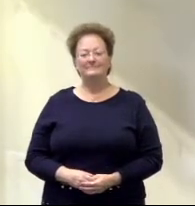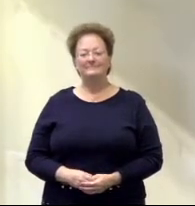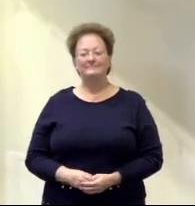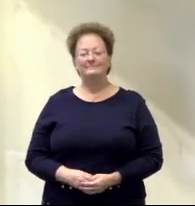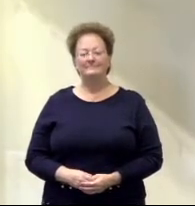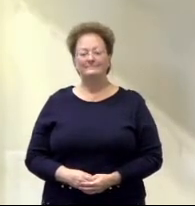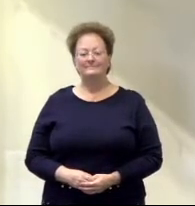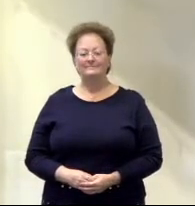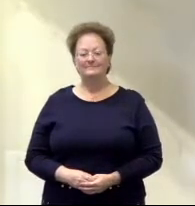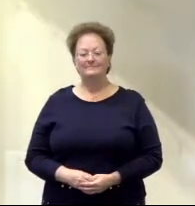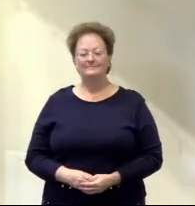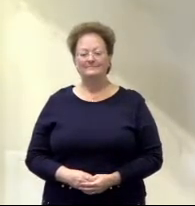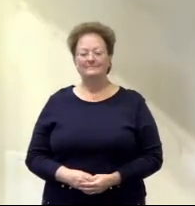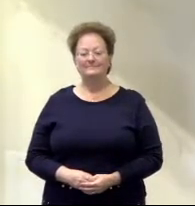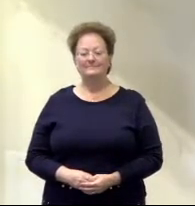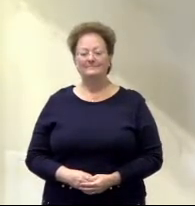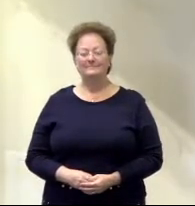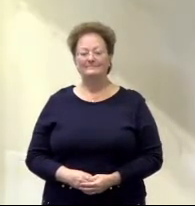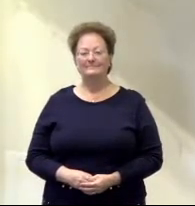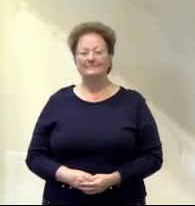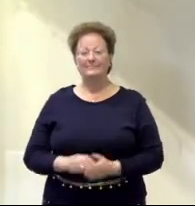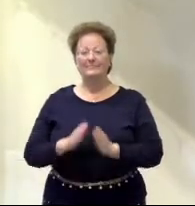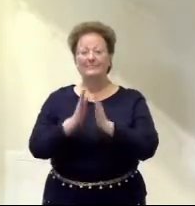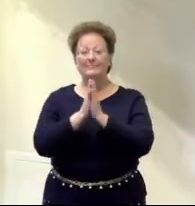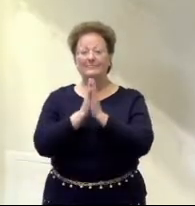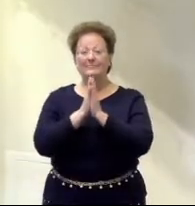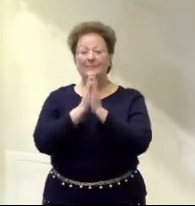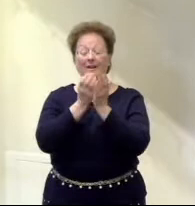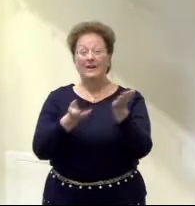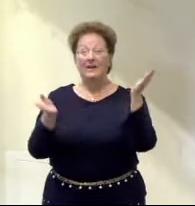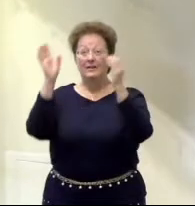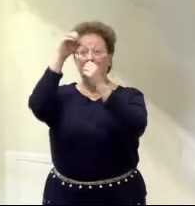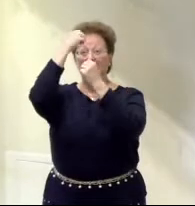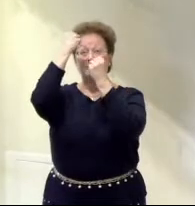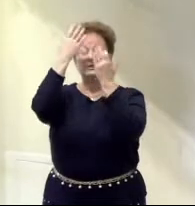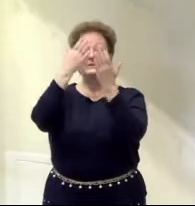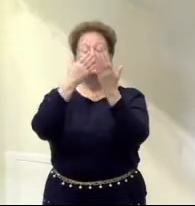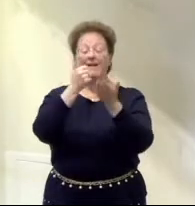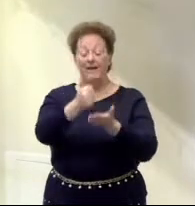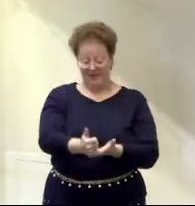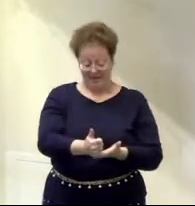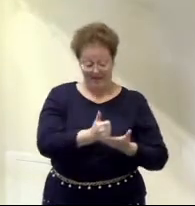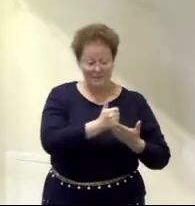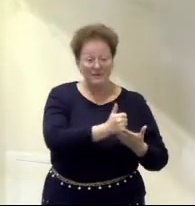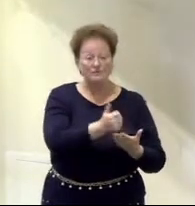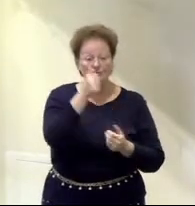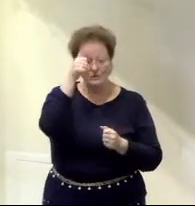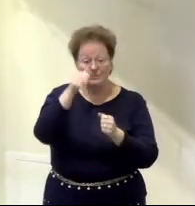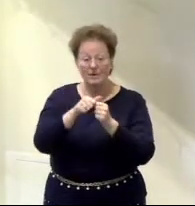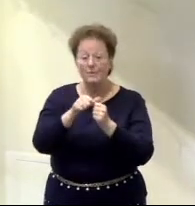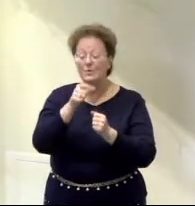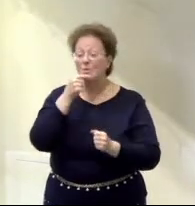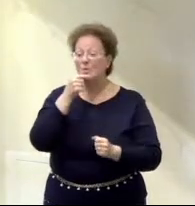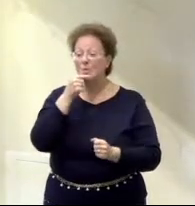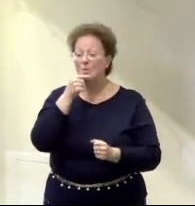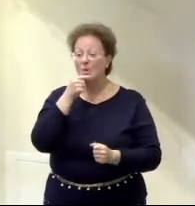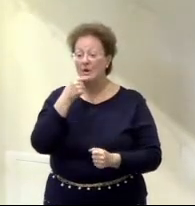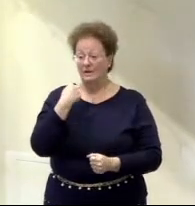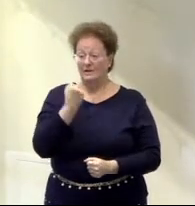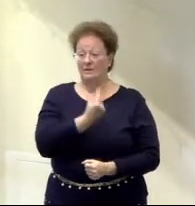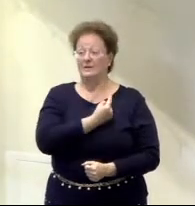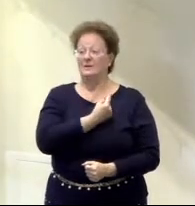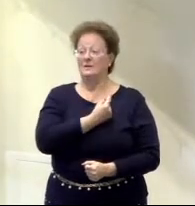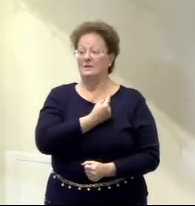I invite you to join me in prayer. Heavenly Father, help us to always remember who we are and how we get to live because of who Jesus